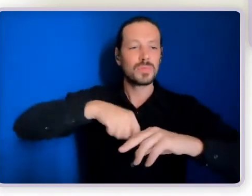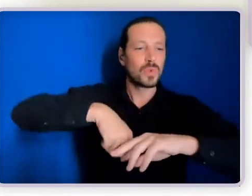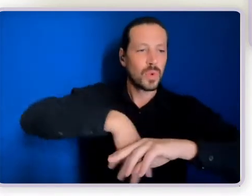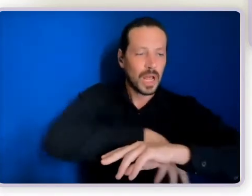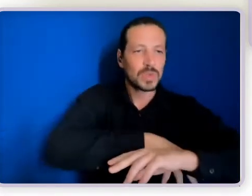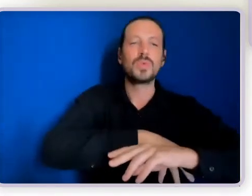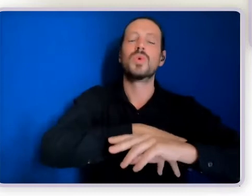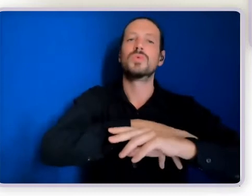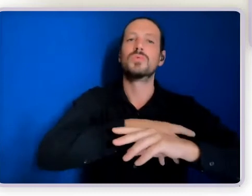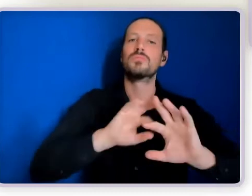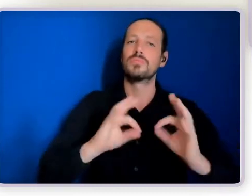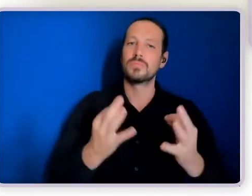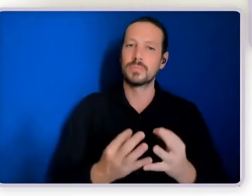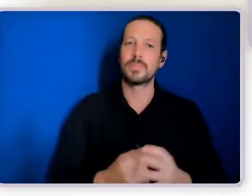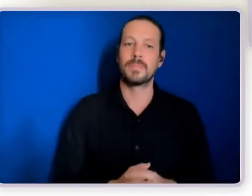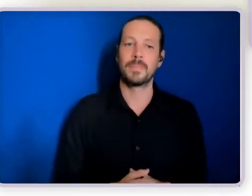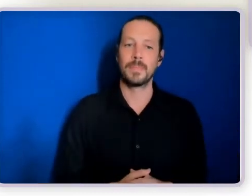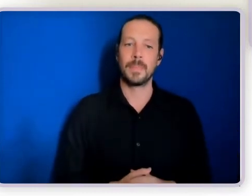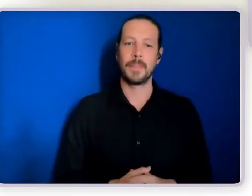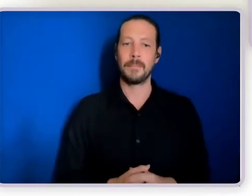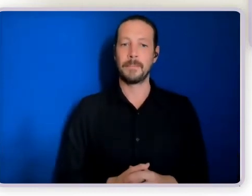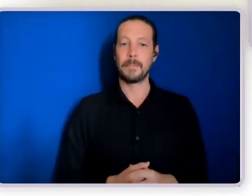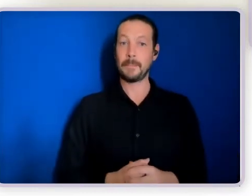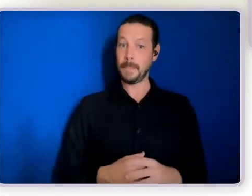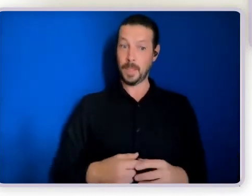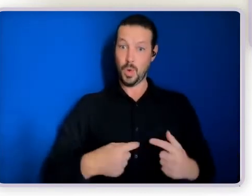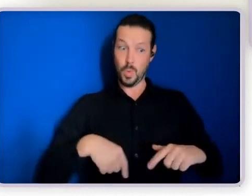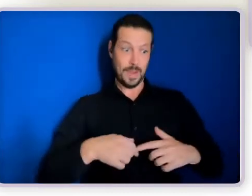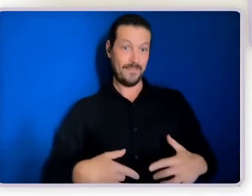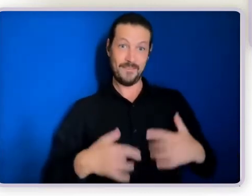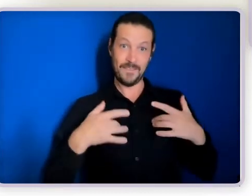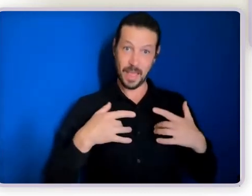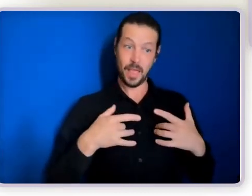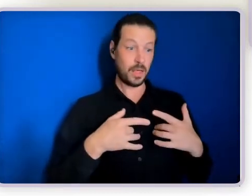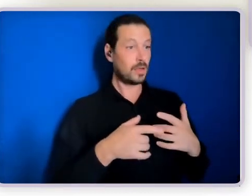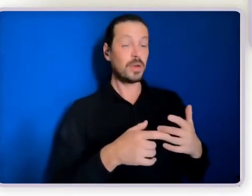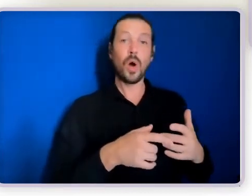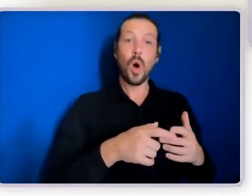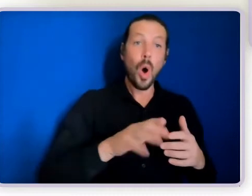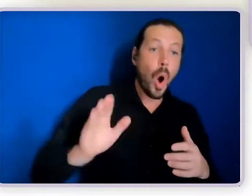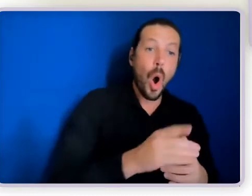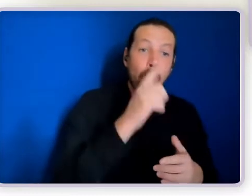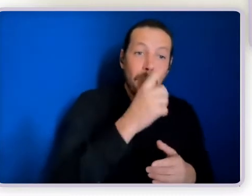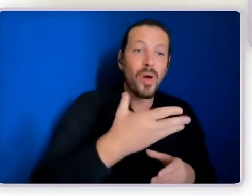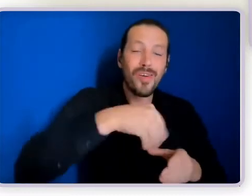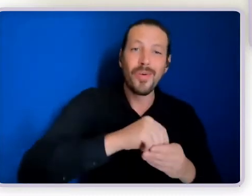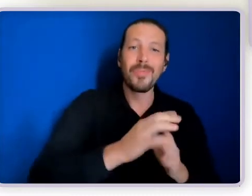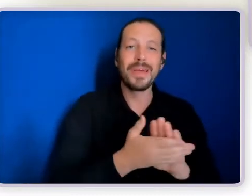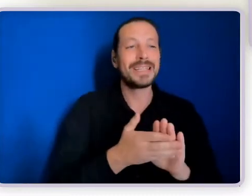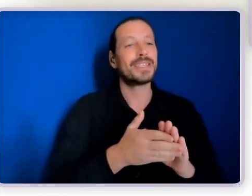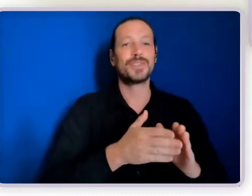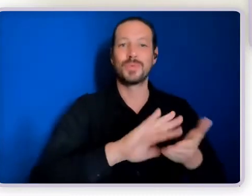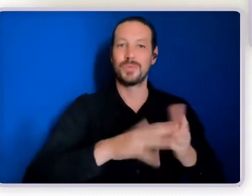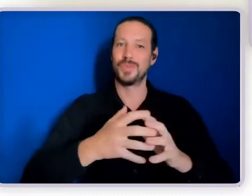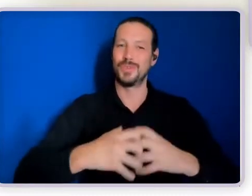Our vision has always been that a community strengthened by the inclusion of all so that all people, no matter where they